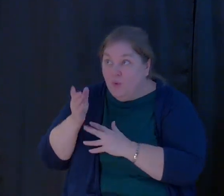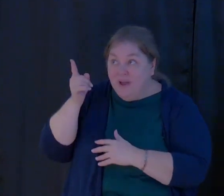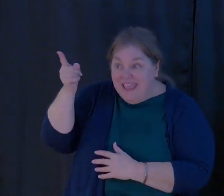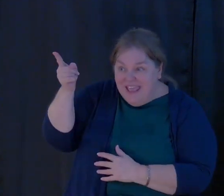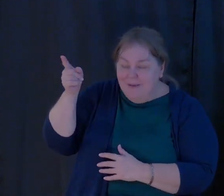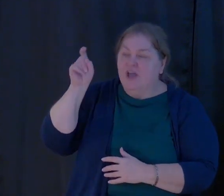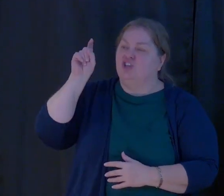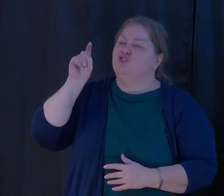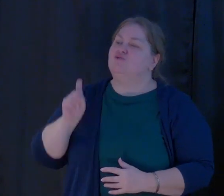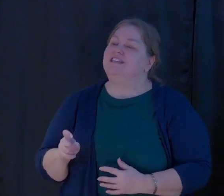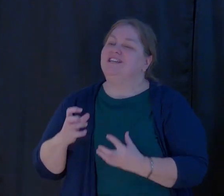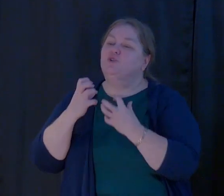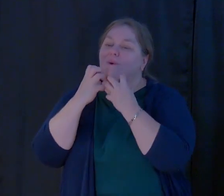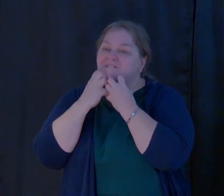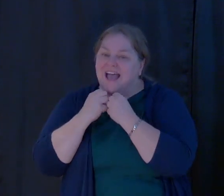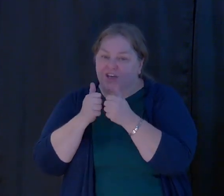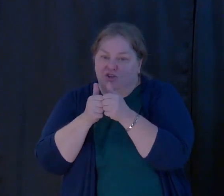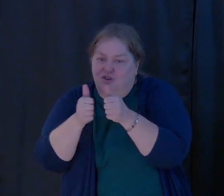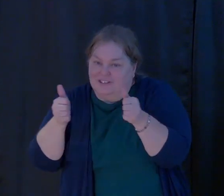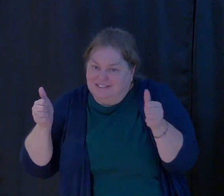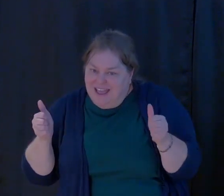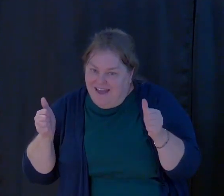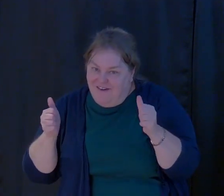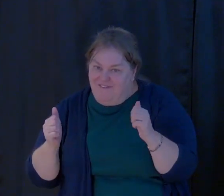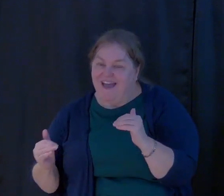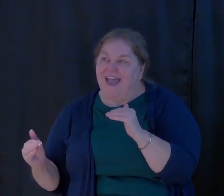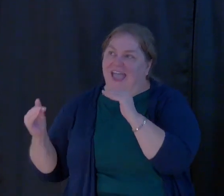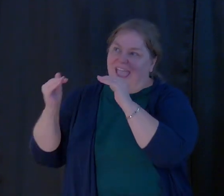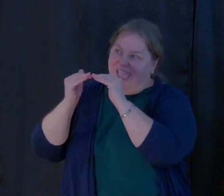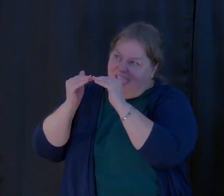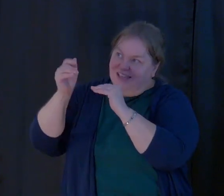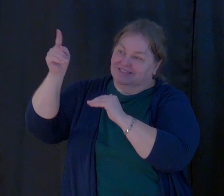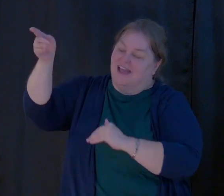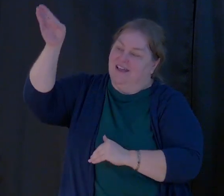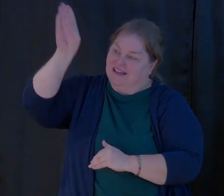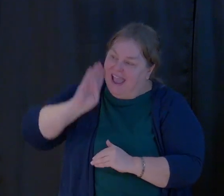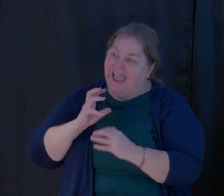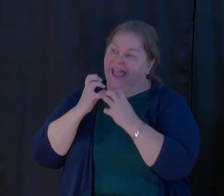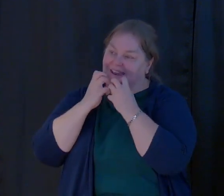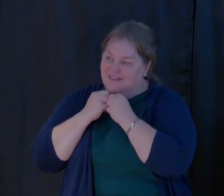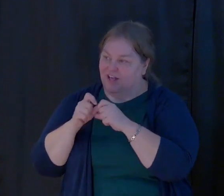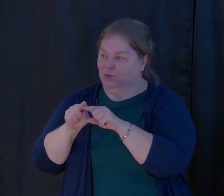ourselves the way God values our lives.